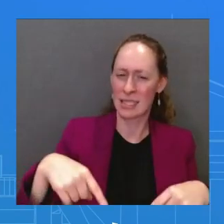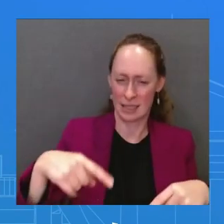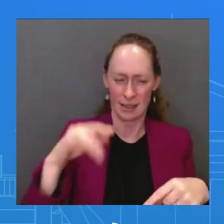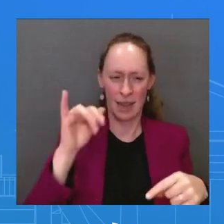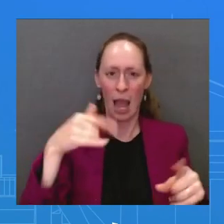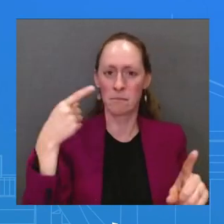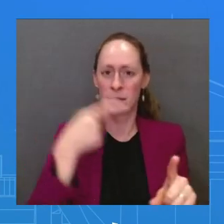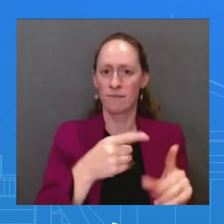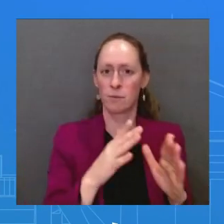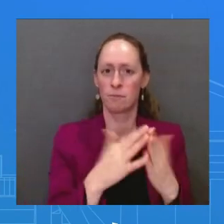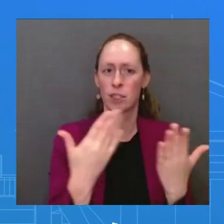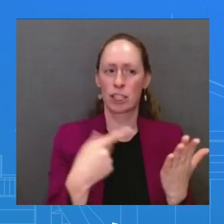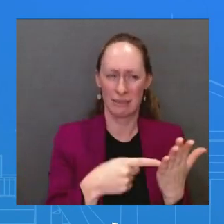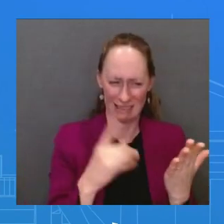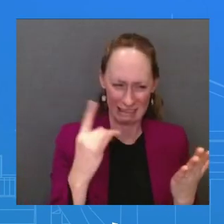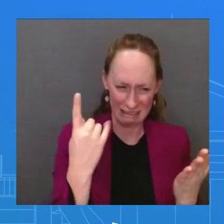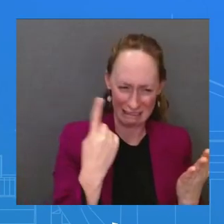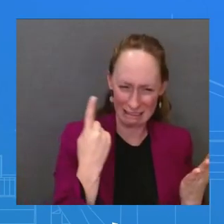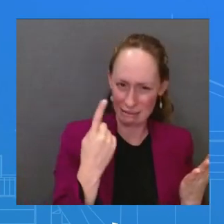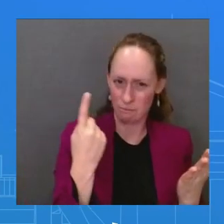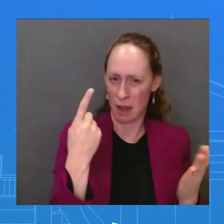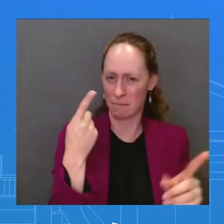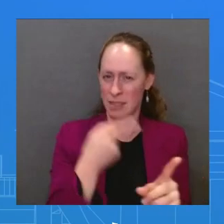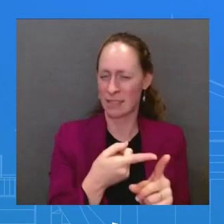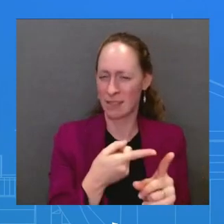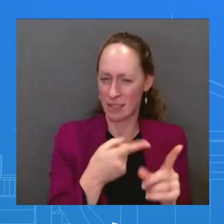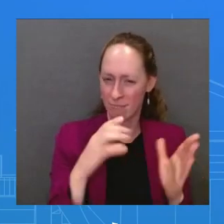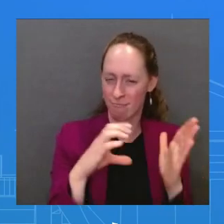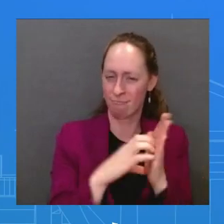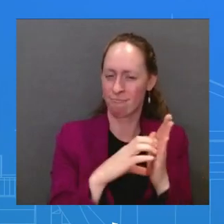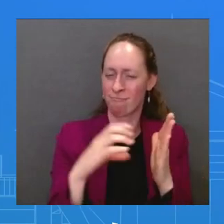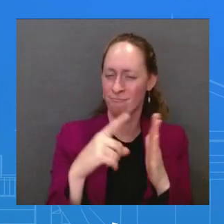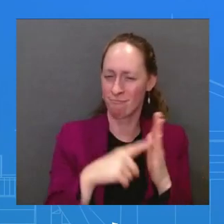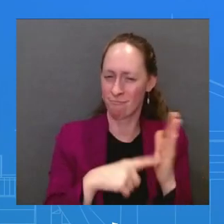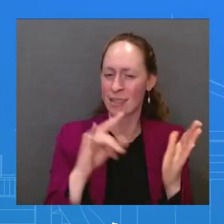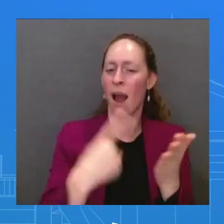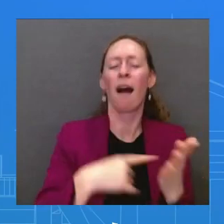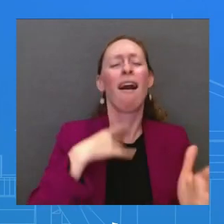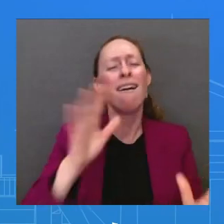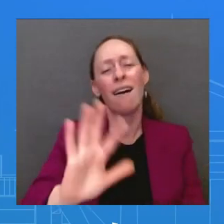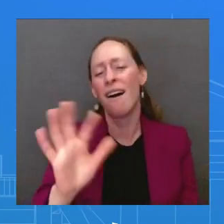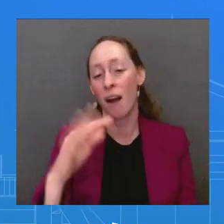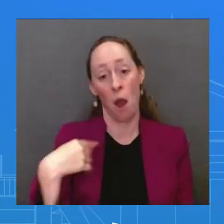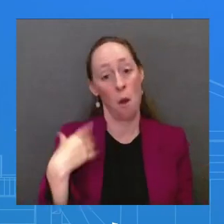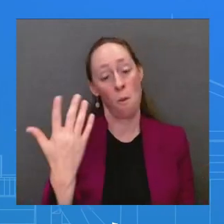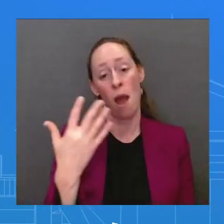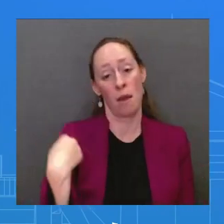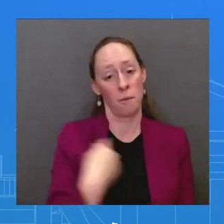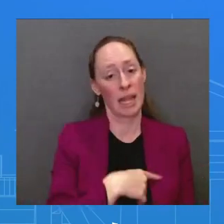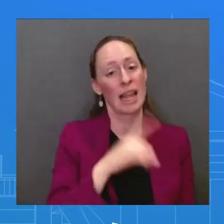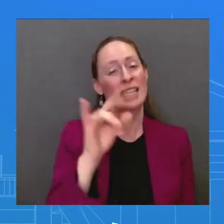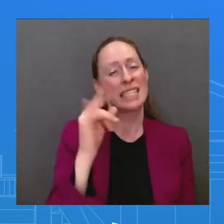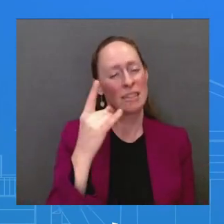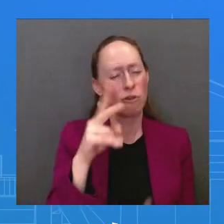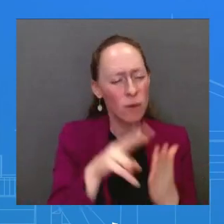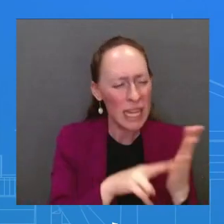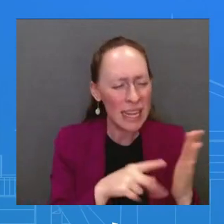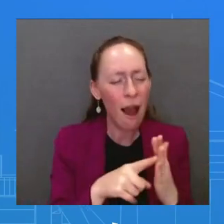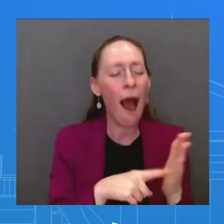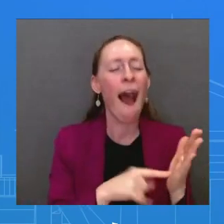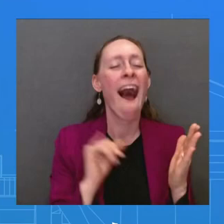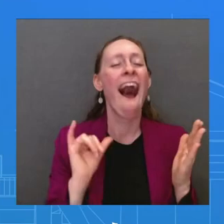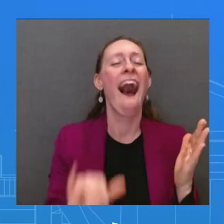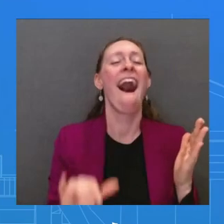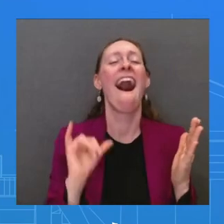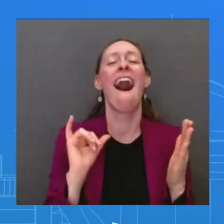I'll say this. We did see the excerpt – the context of the excerpt, and it seemed to be making the opposite